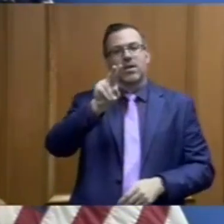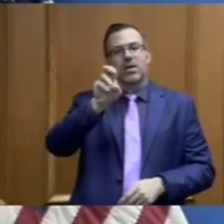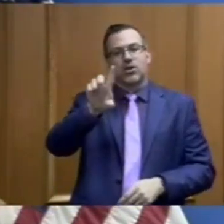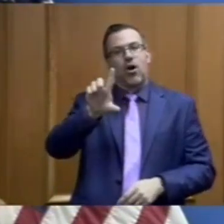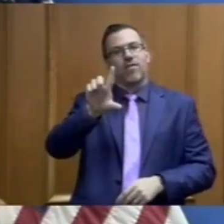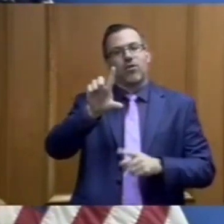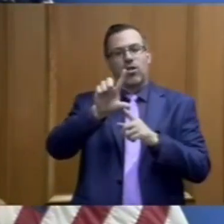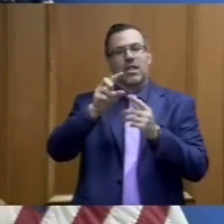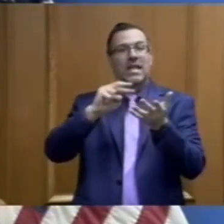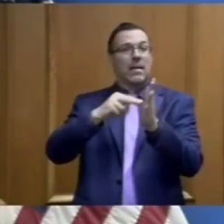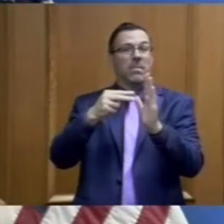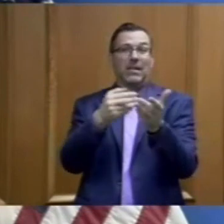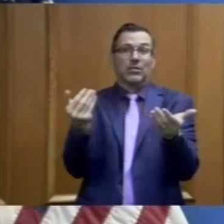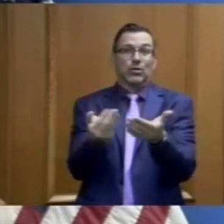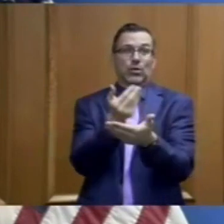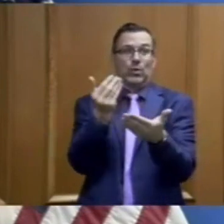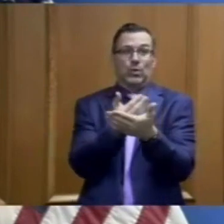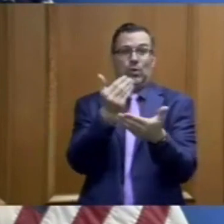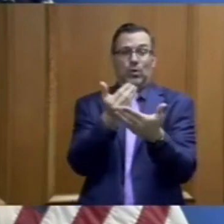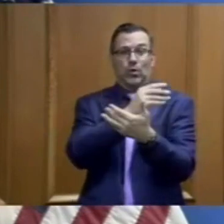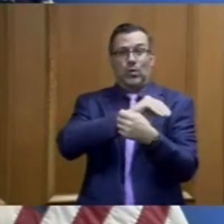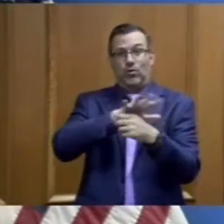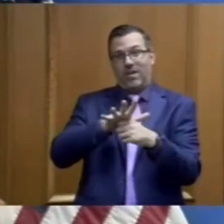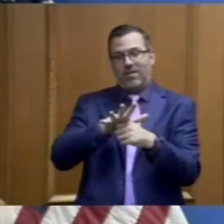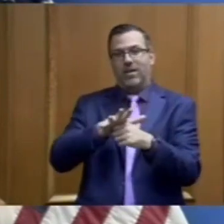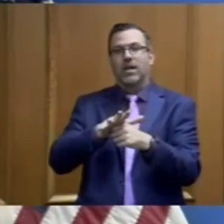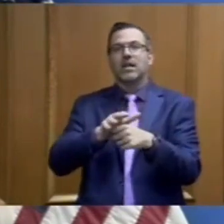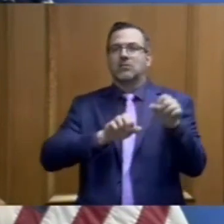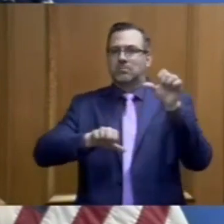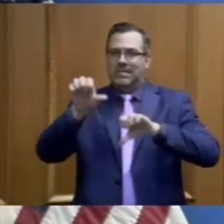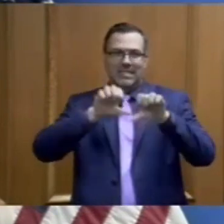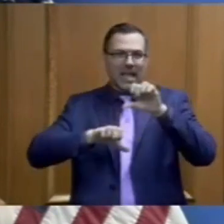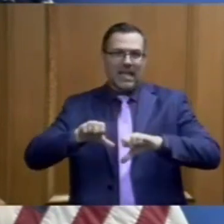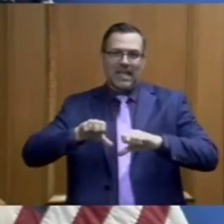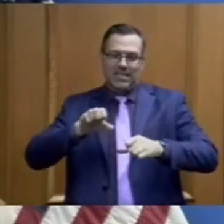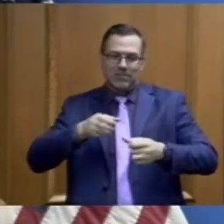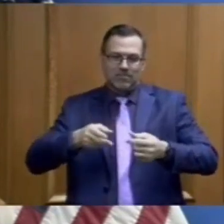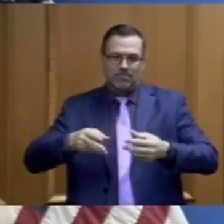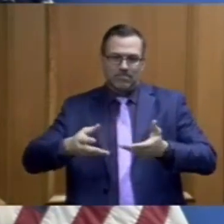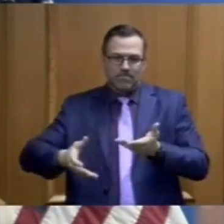brand new, and so we're gathering more science with each passing week.